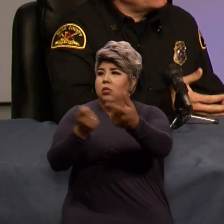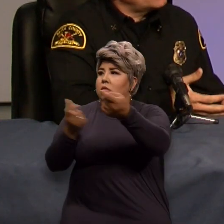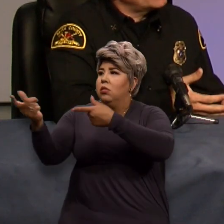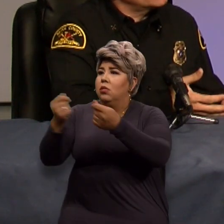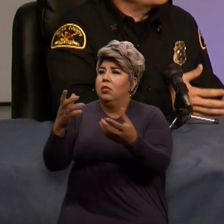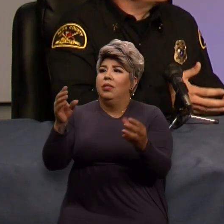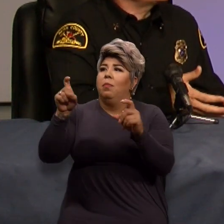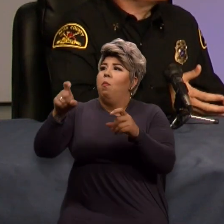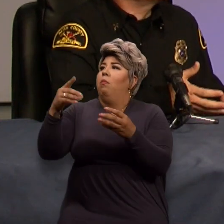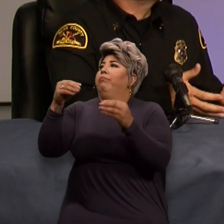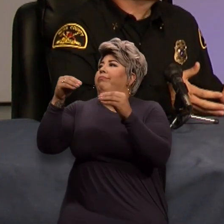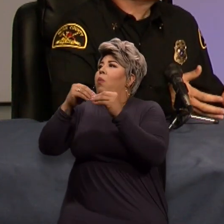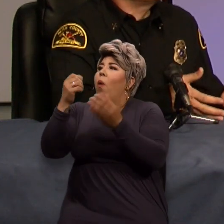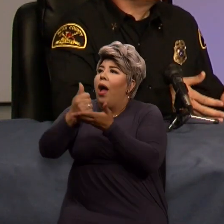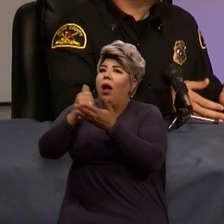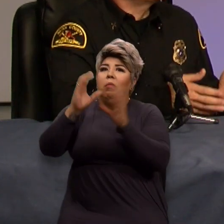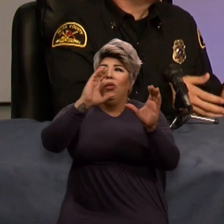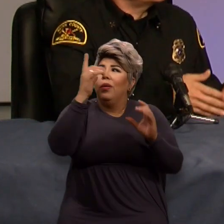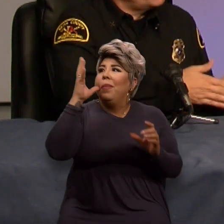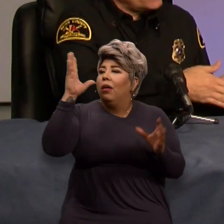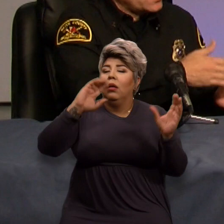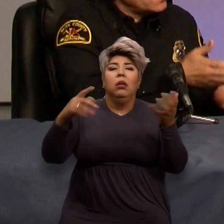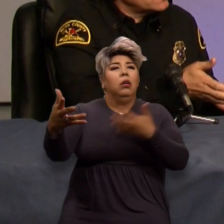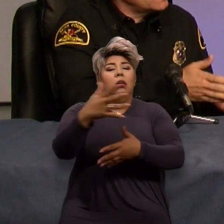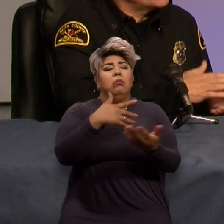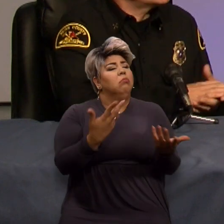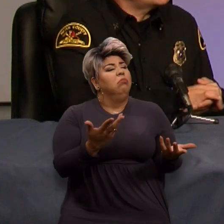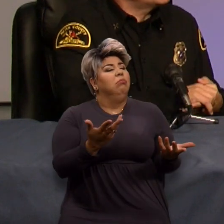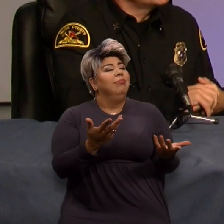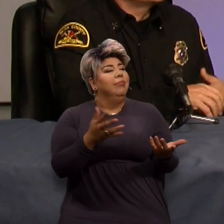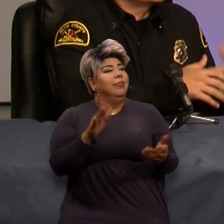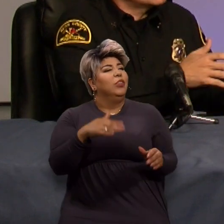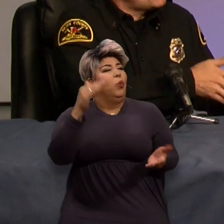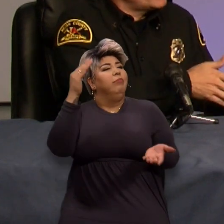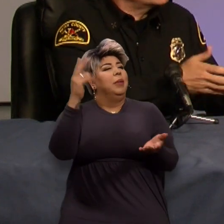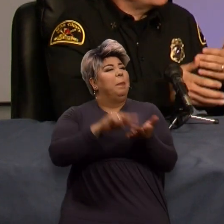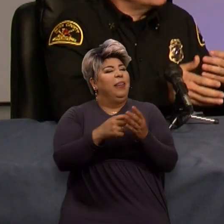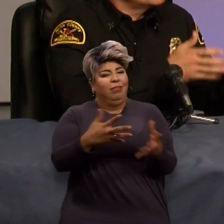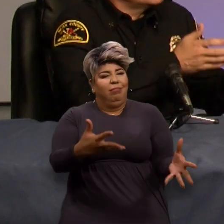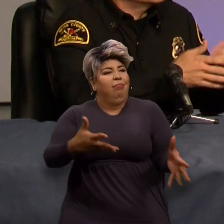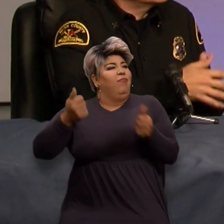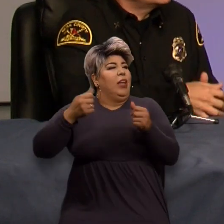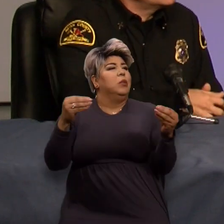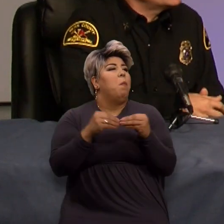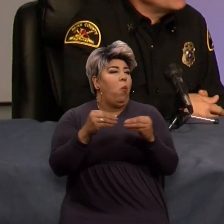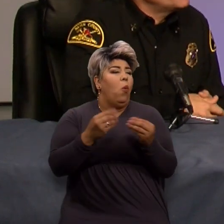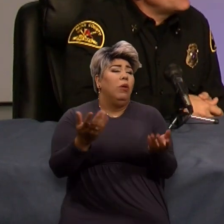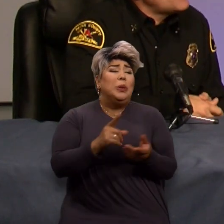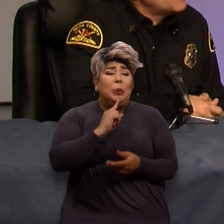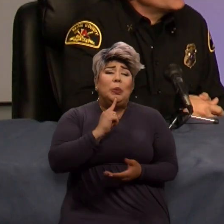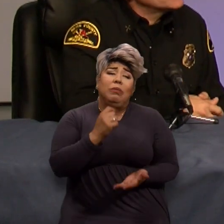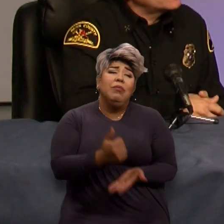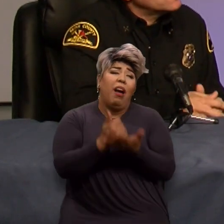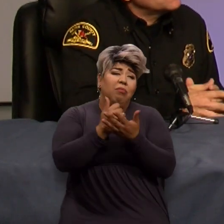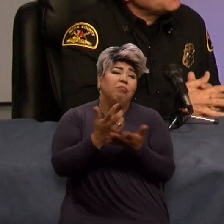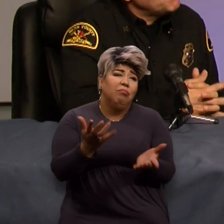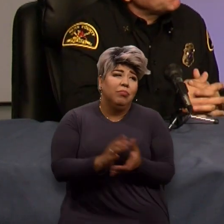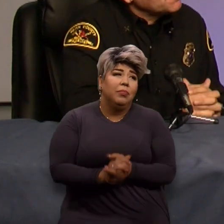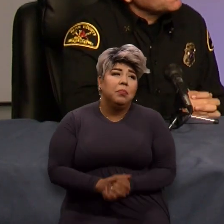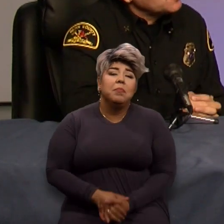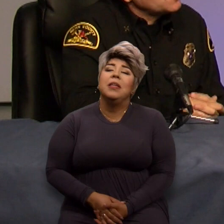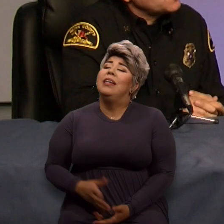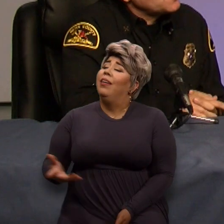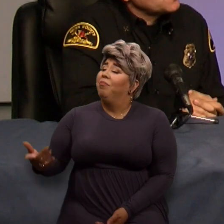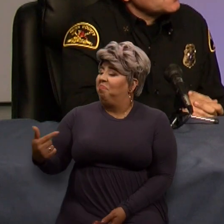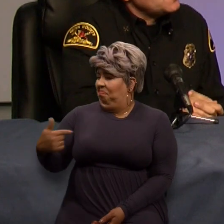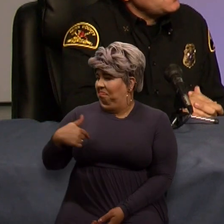for a scenario like this, where they're not necessarily needed, but only for custody of the child, we can get the parents there. You know, so it does help on both sides. know what I